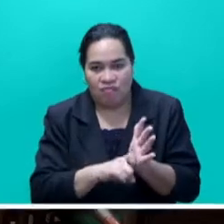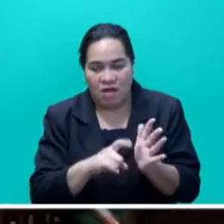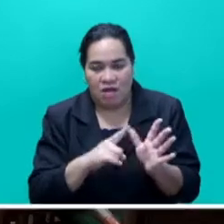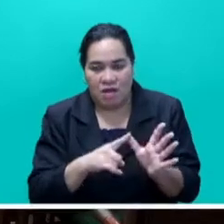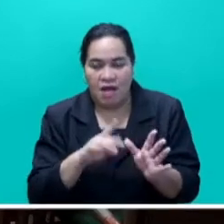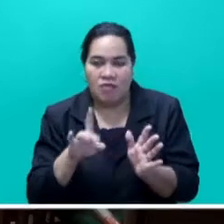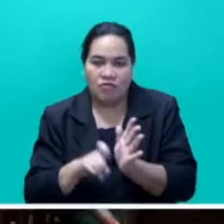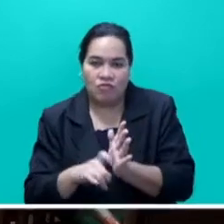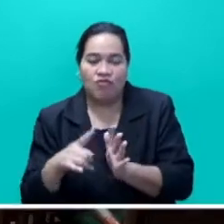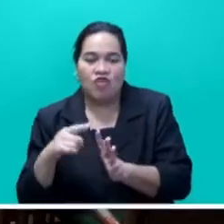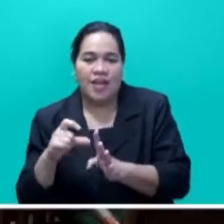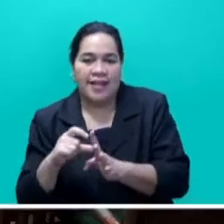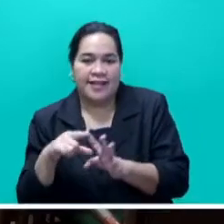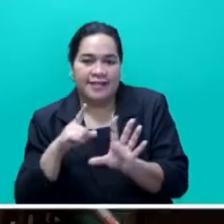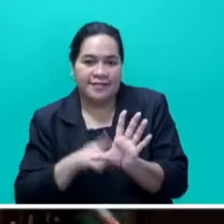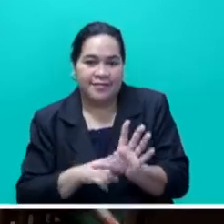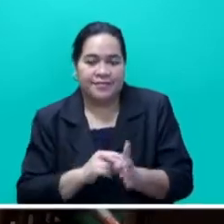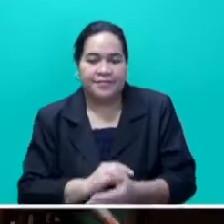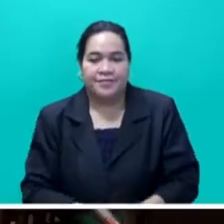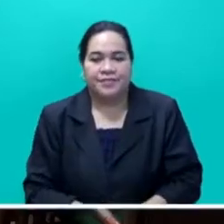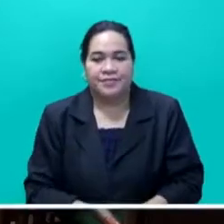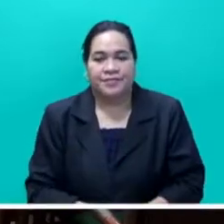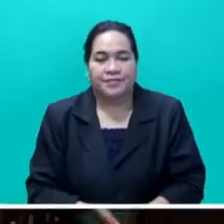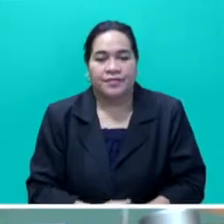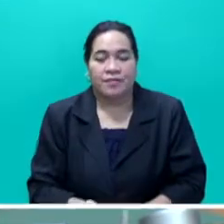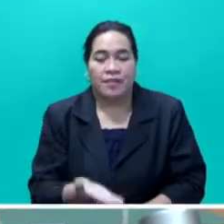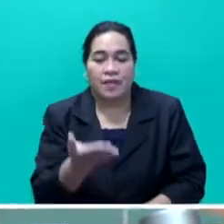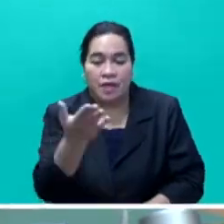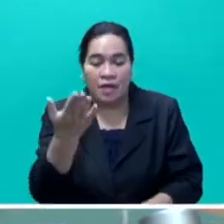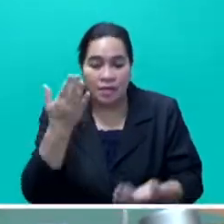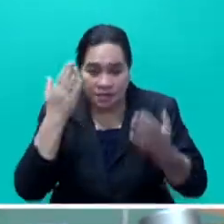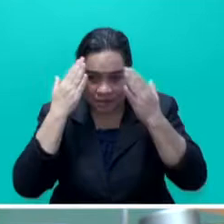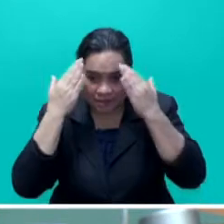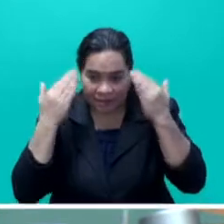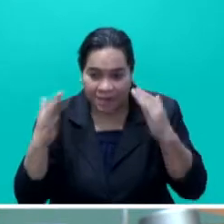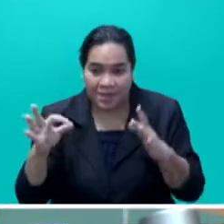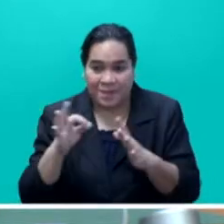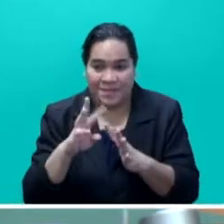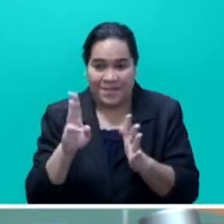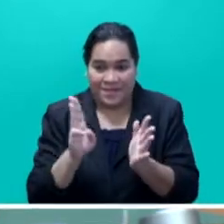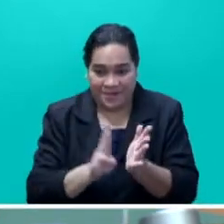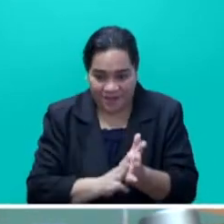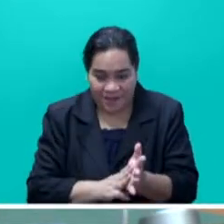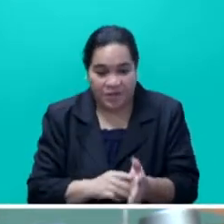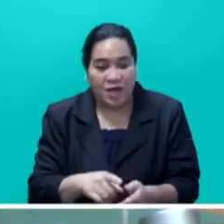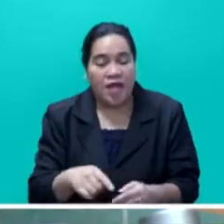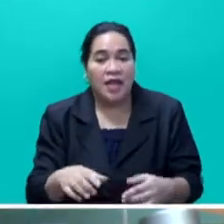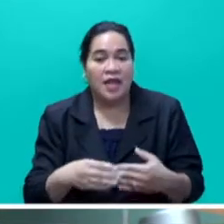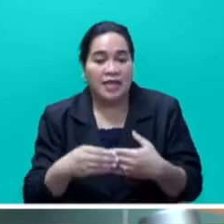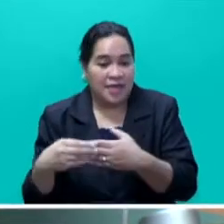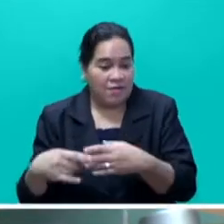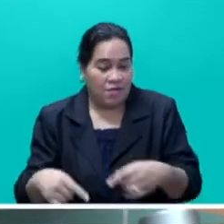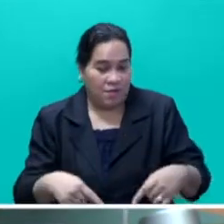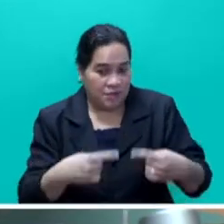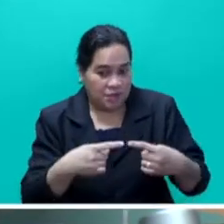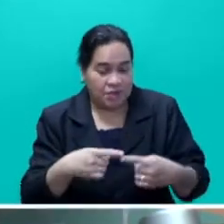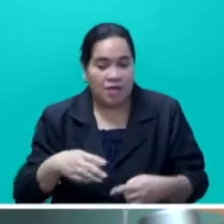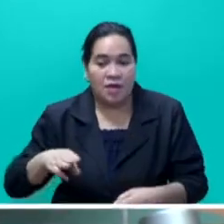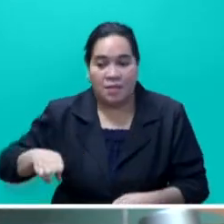Mr Speaker Sayer, Honourable Prime Minister, Honourable Leader of the Association, Honourable Members,